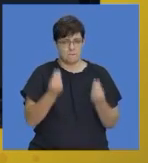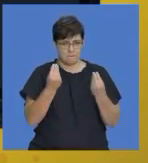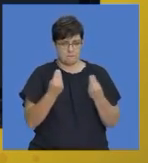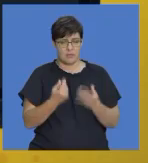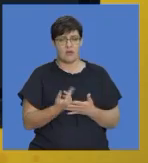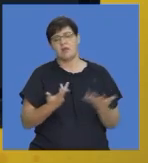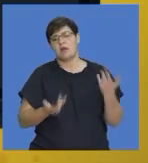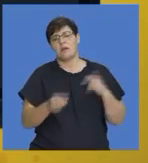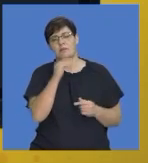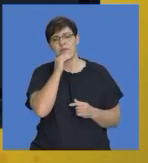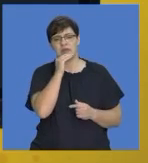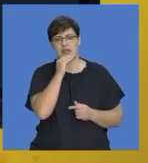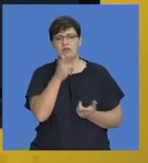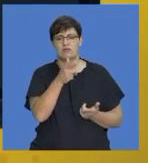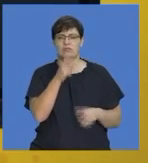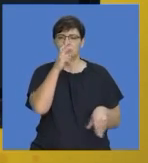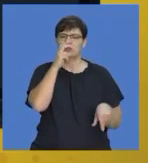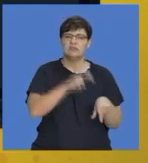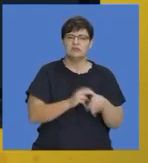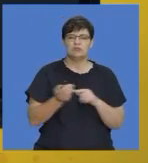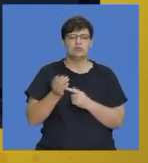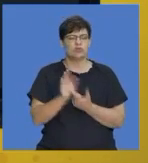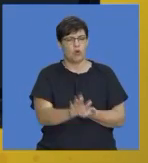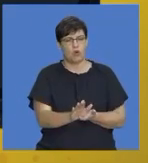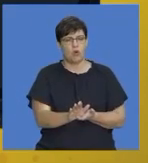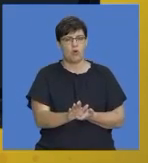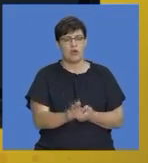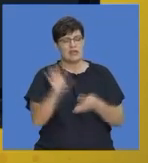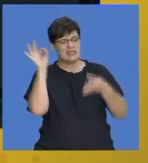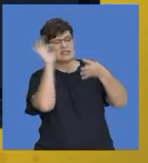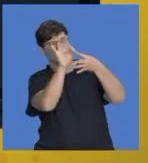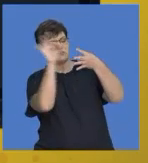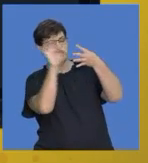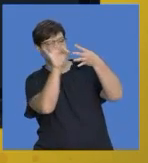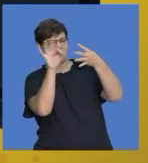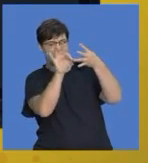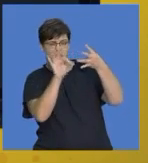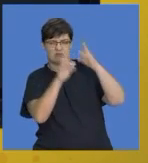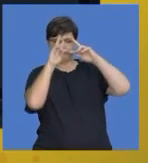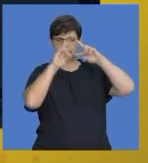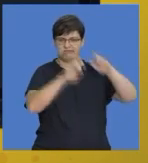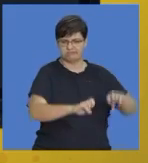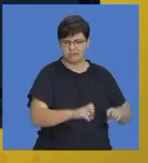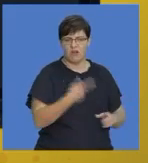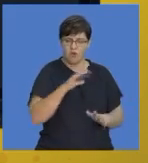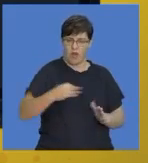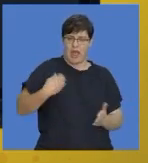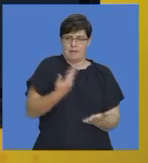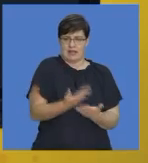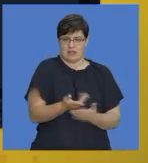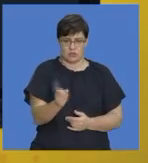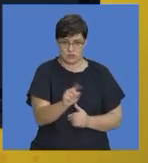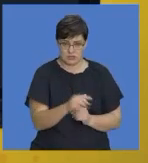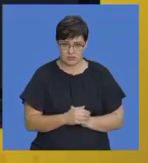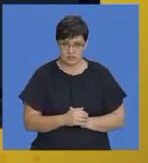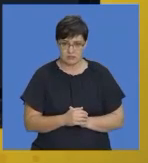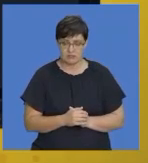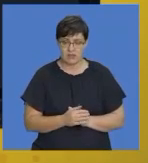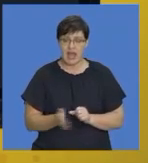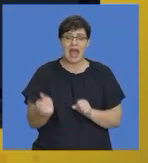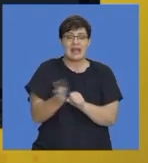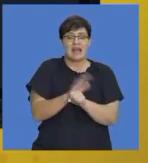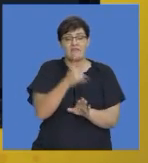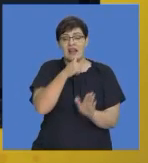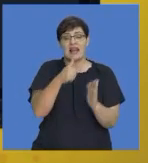okay? So, it could mean that you would obviously indicate what are the specifics that you are looking into in terms of that application. A covering